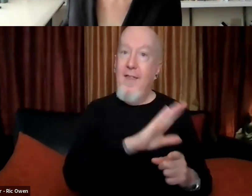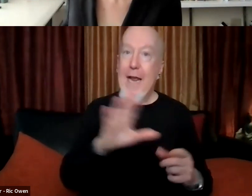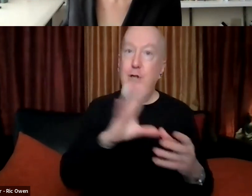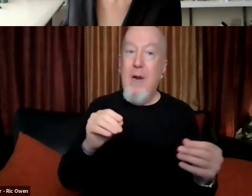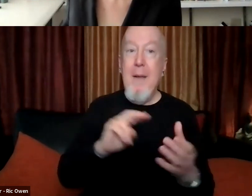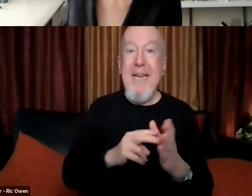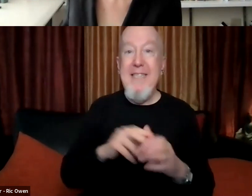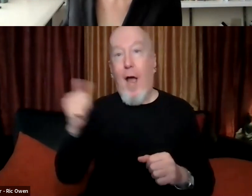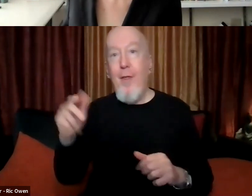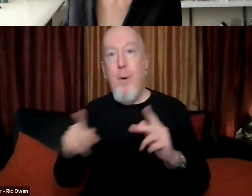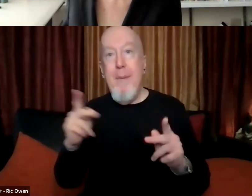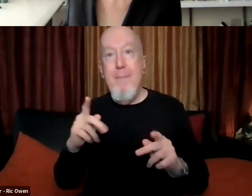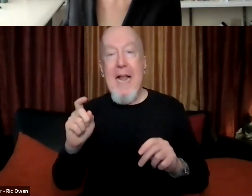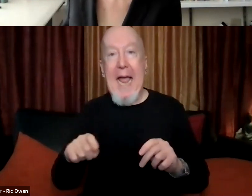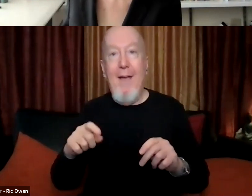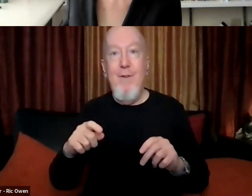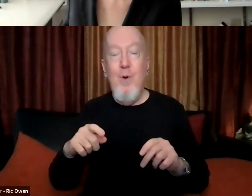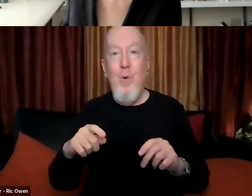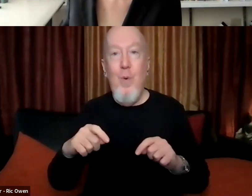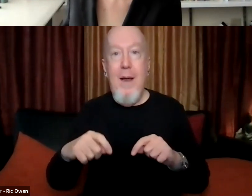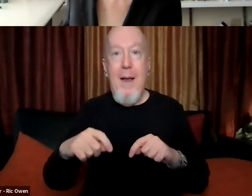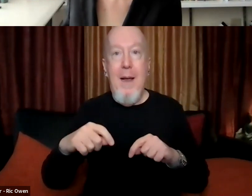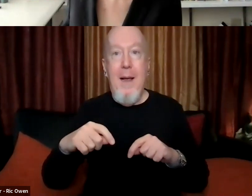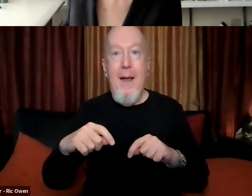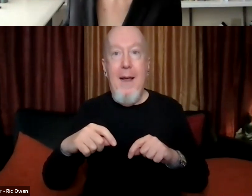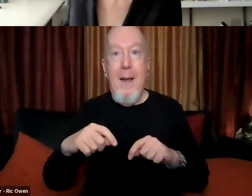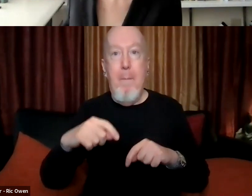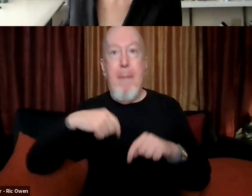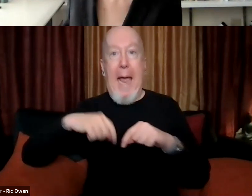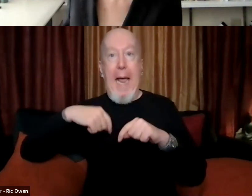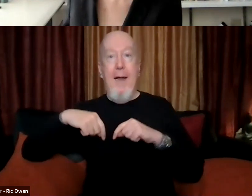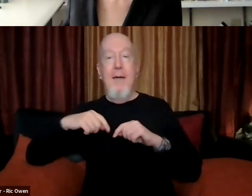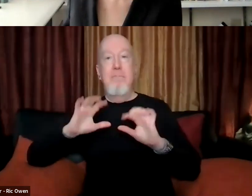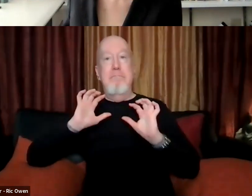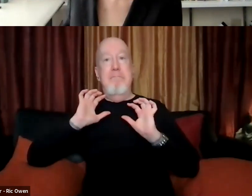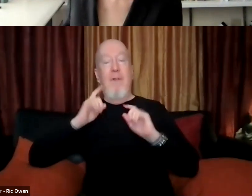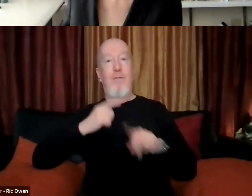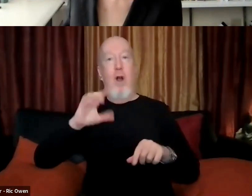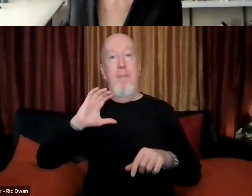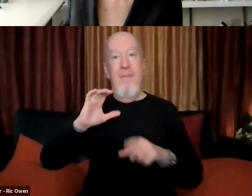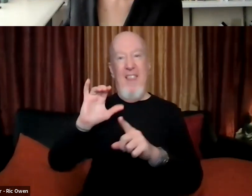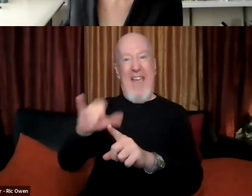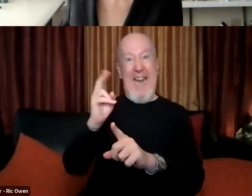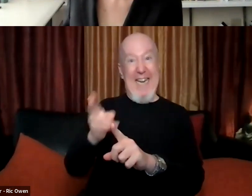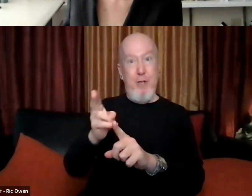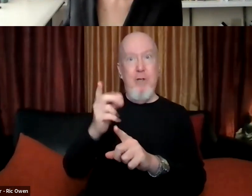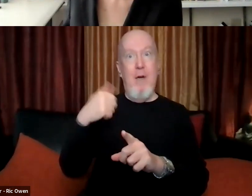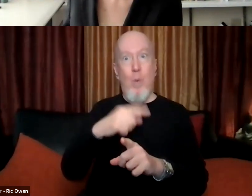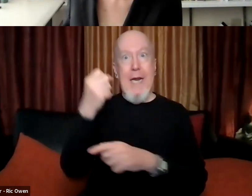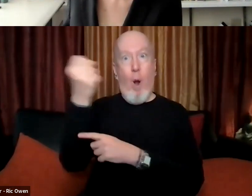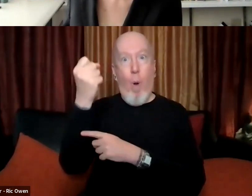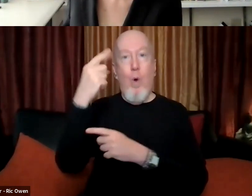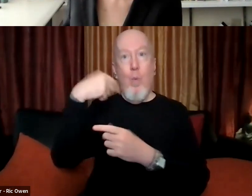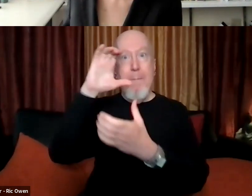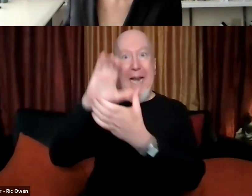back up, back up from the history that we've always thought we understood about ourselves as Americans, but